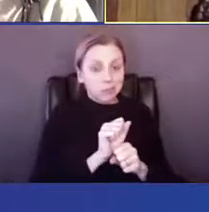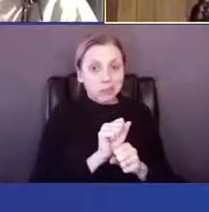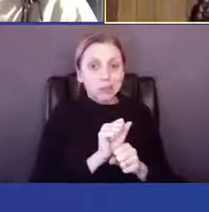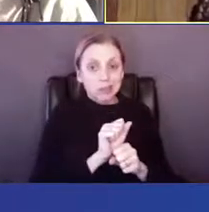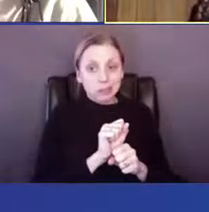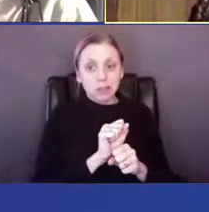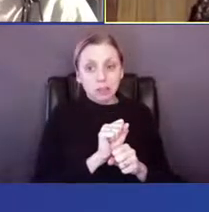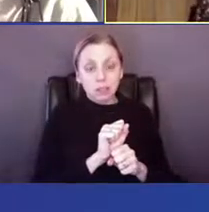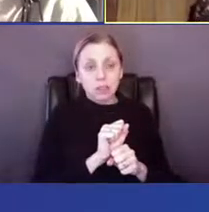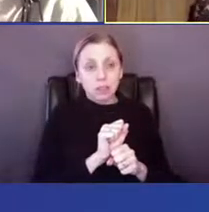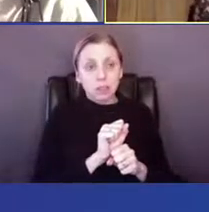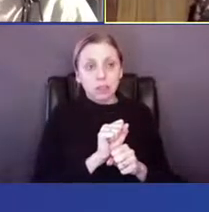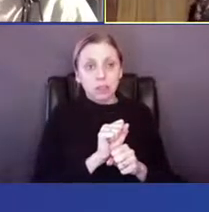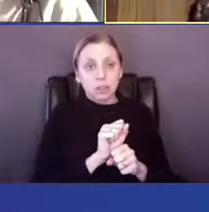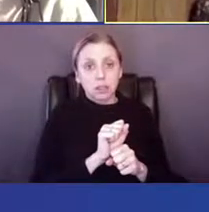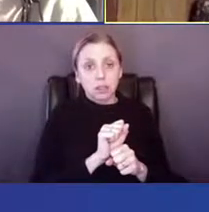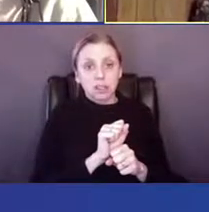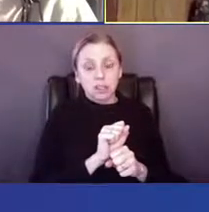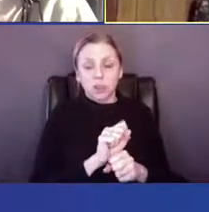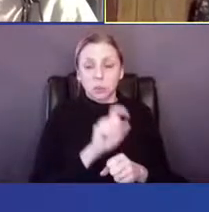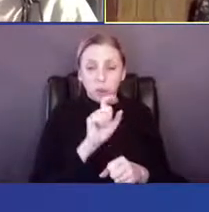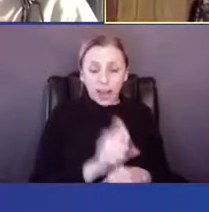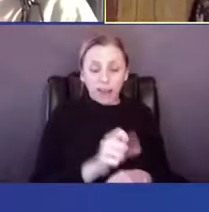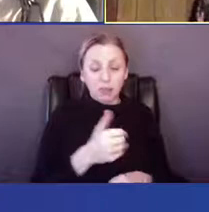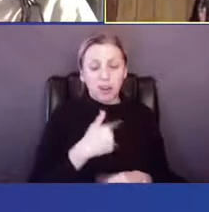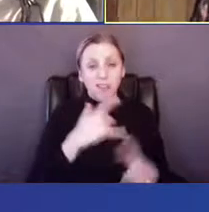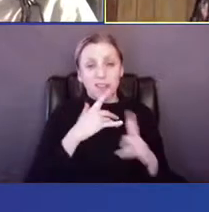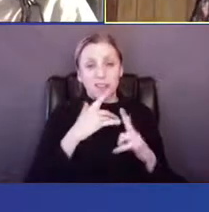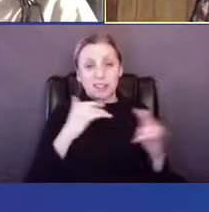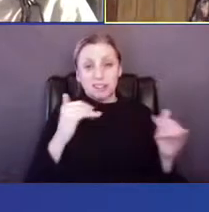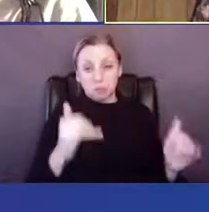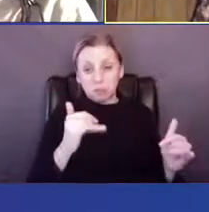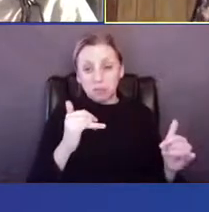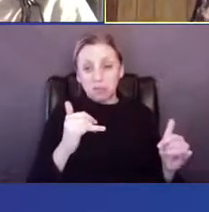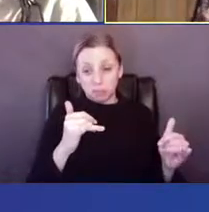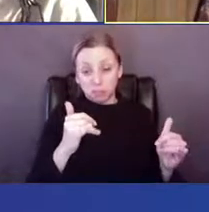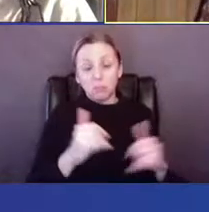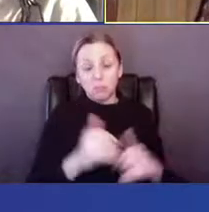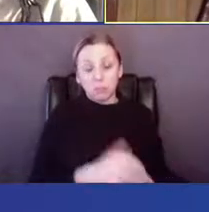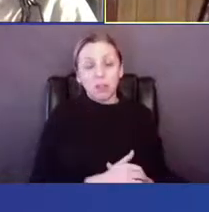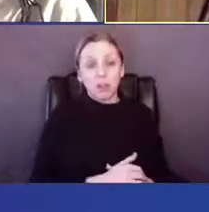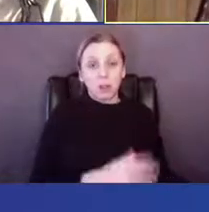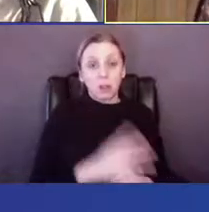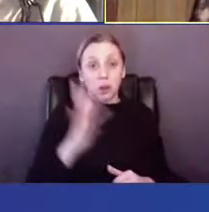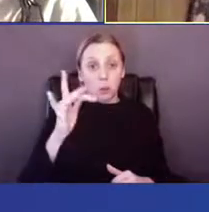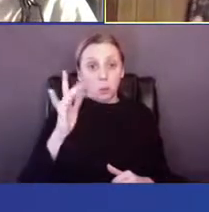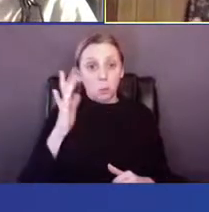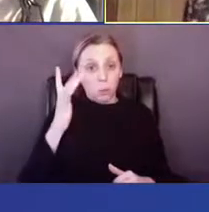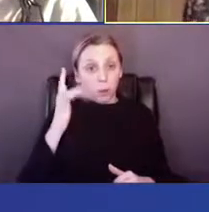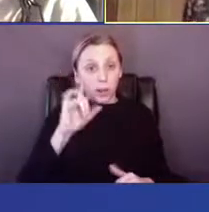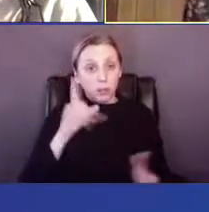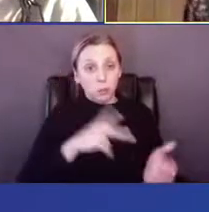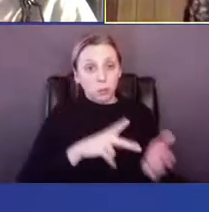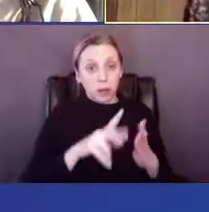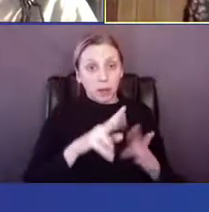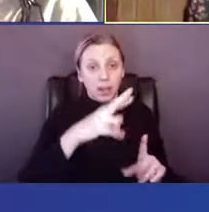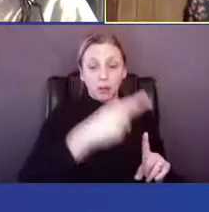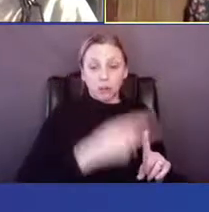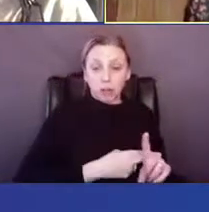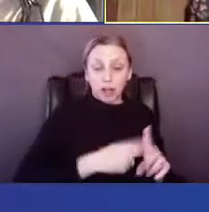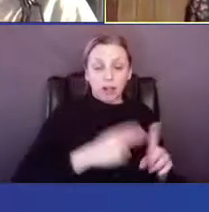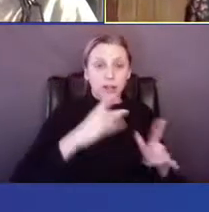hold on to at the same time to make rent, um, while,